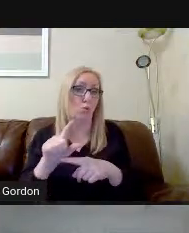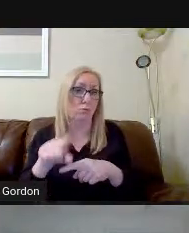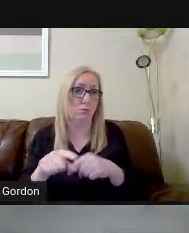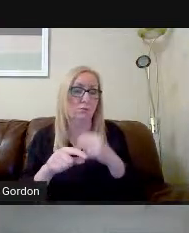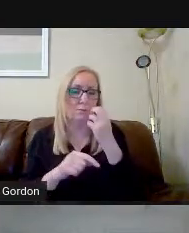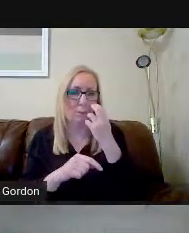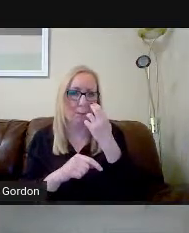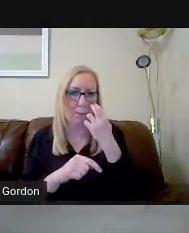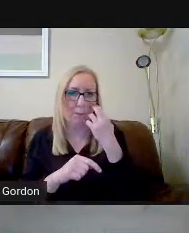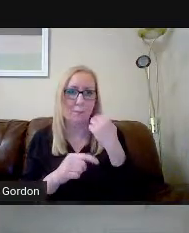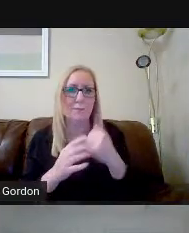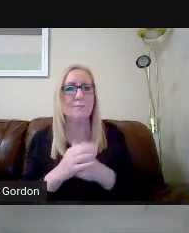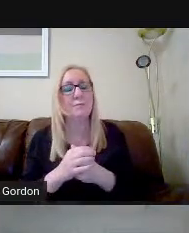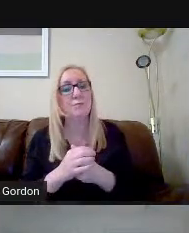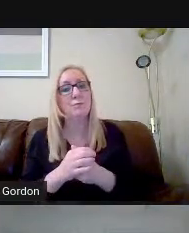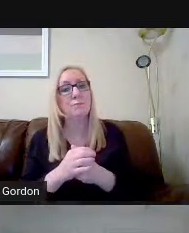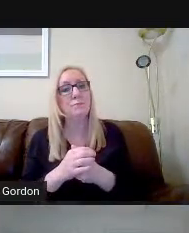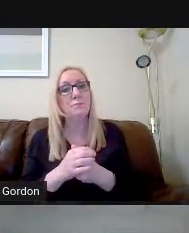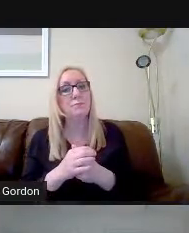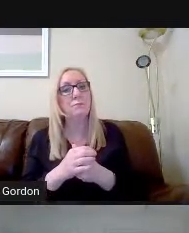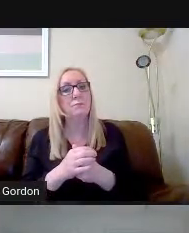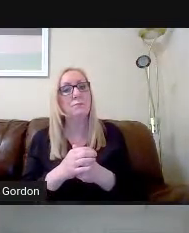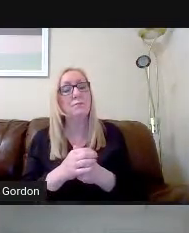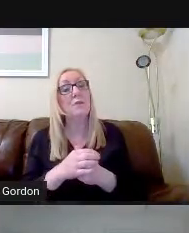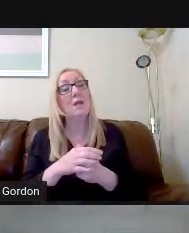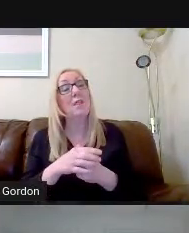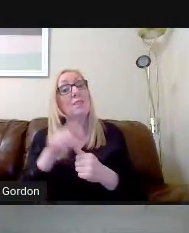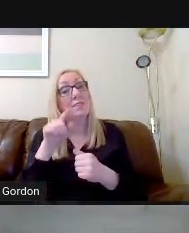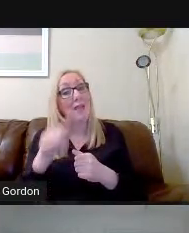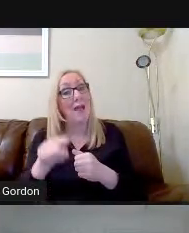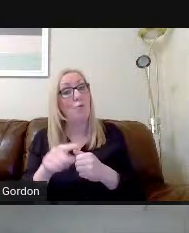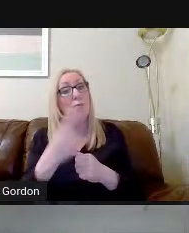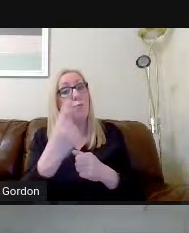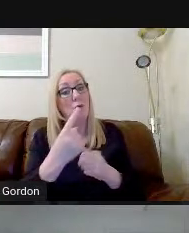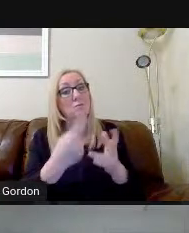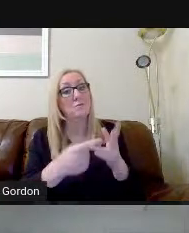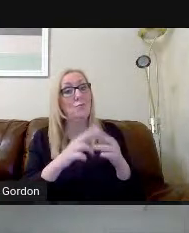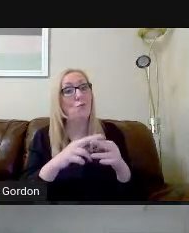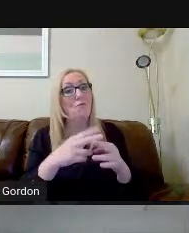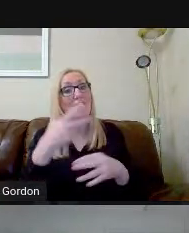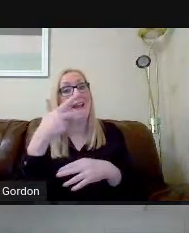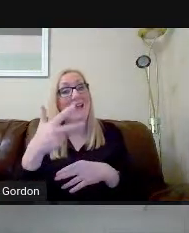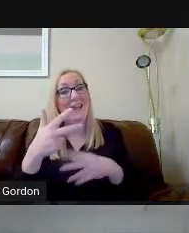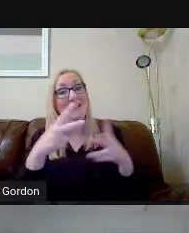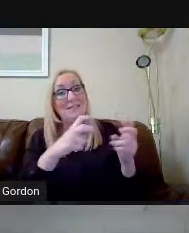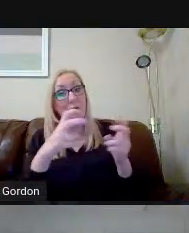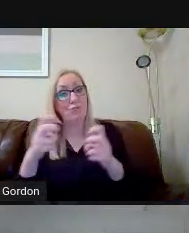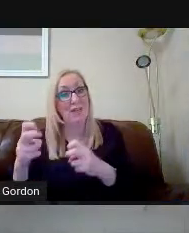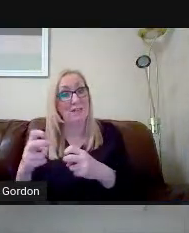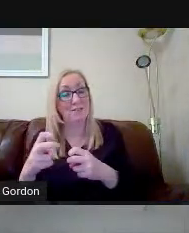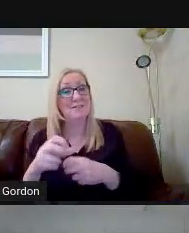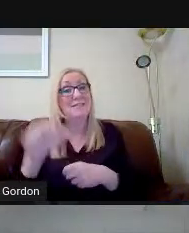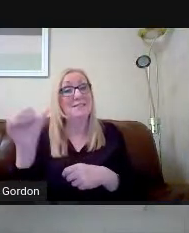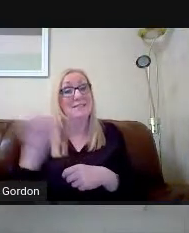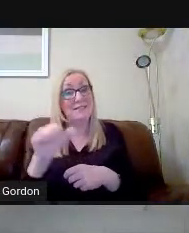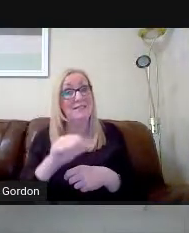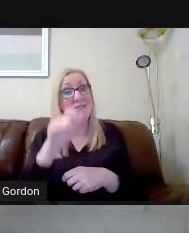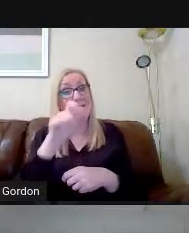that will be one of the eight subjects that third year pupils, 16 third year pupils will undertake.